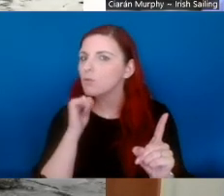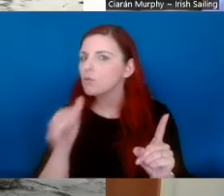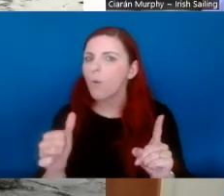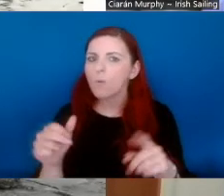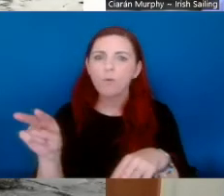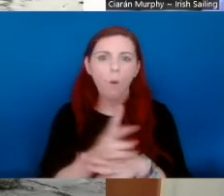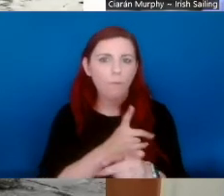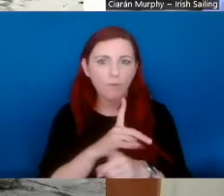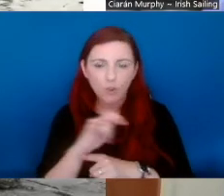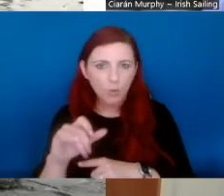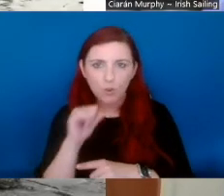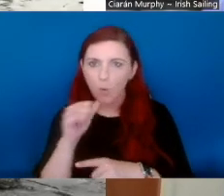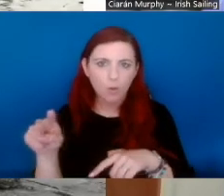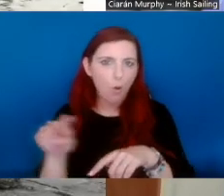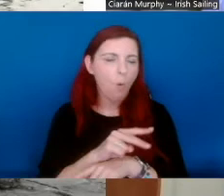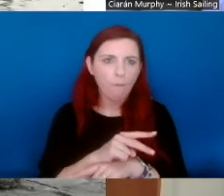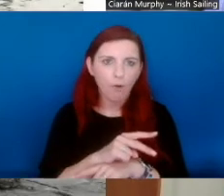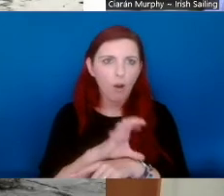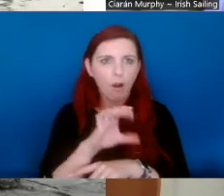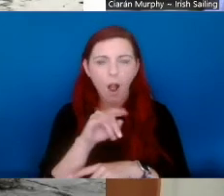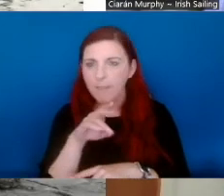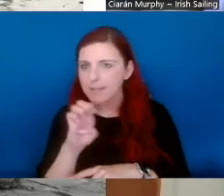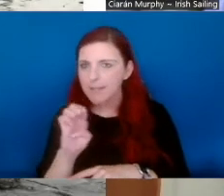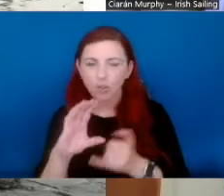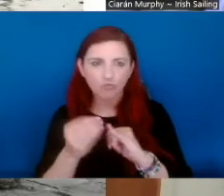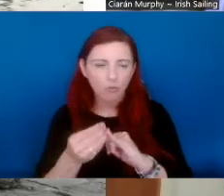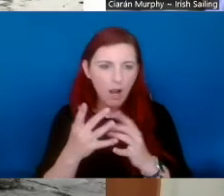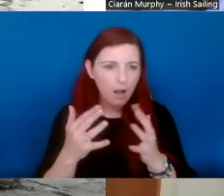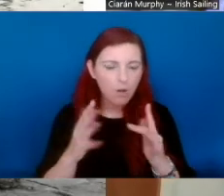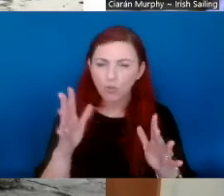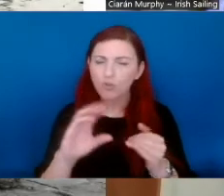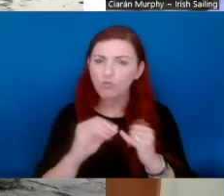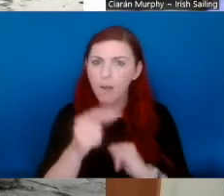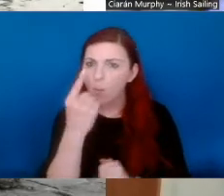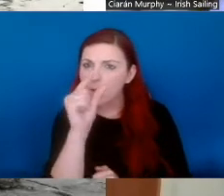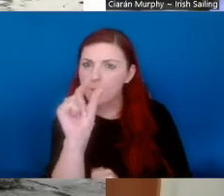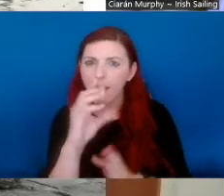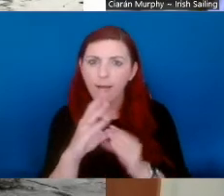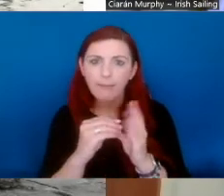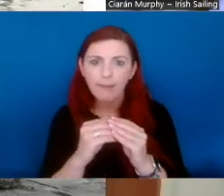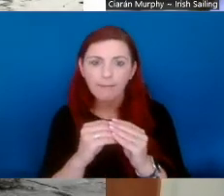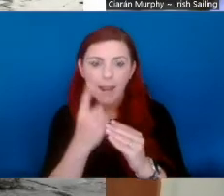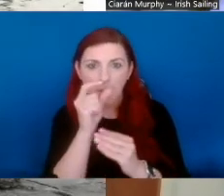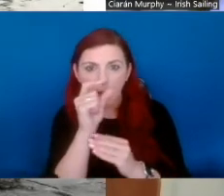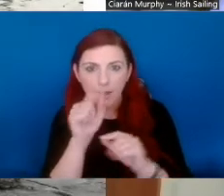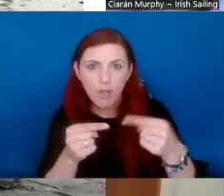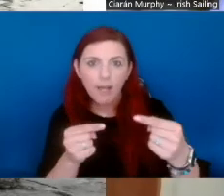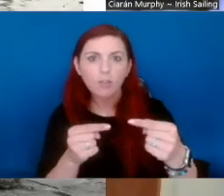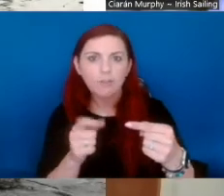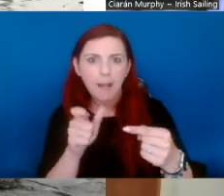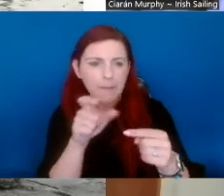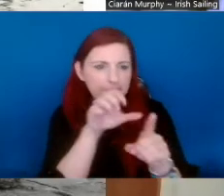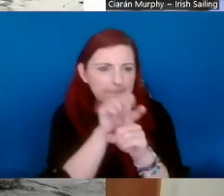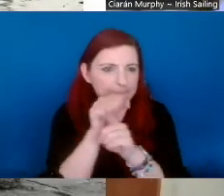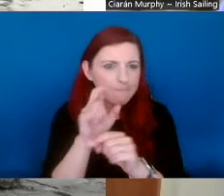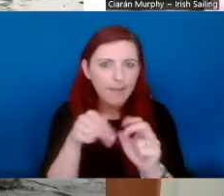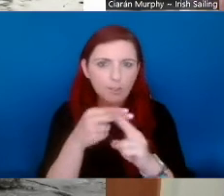they feel beforehand. And then the other little piece would be just try one thing different.